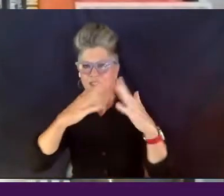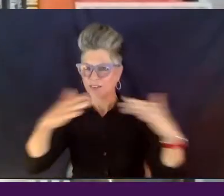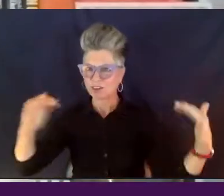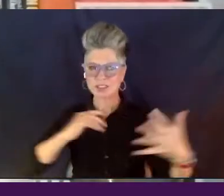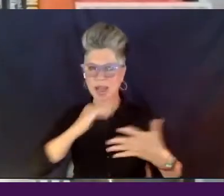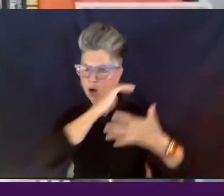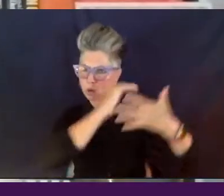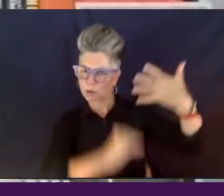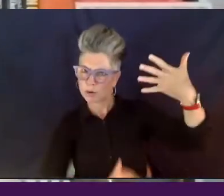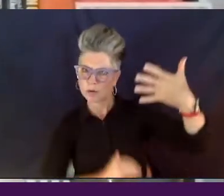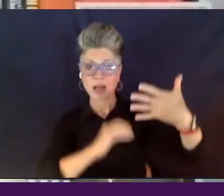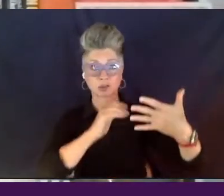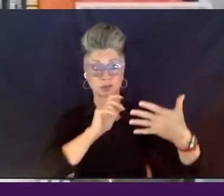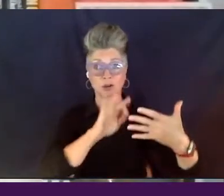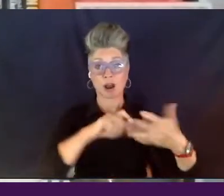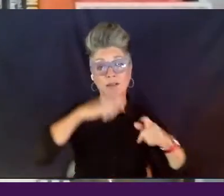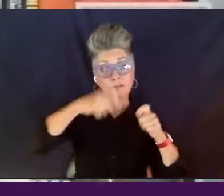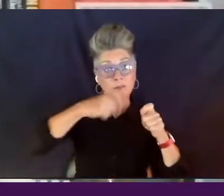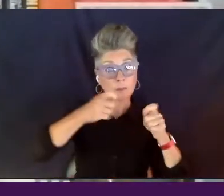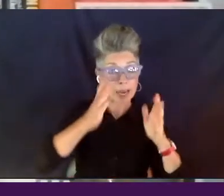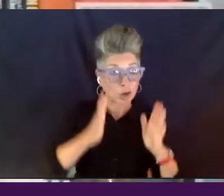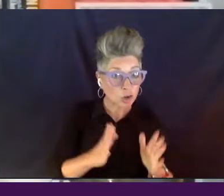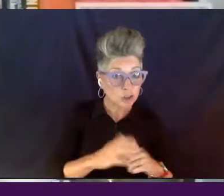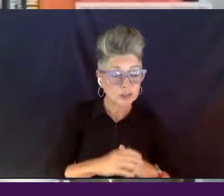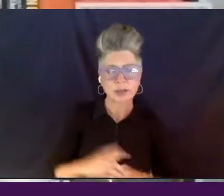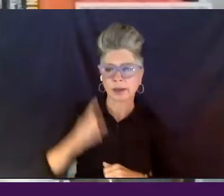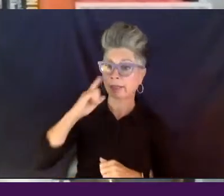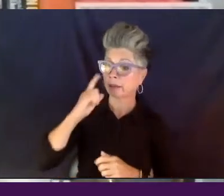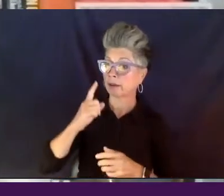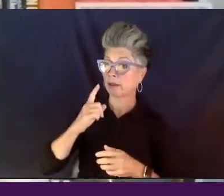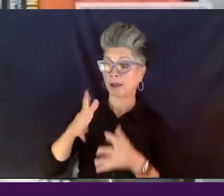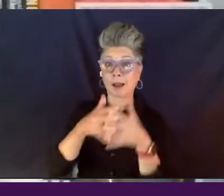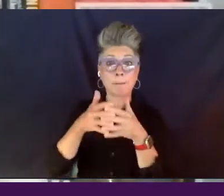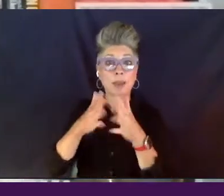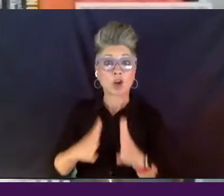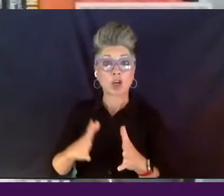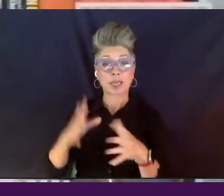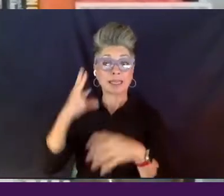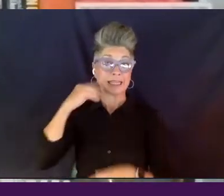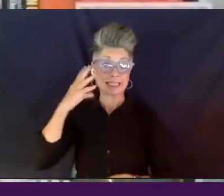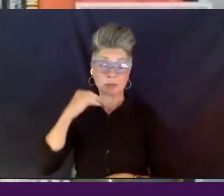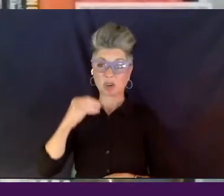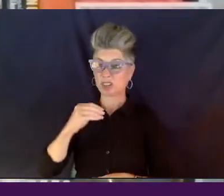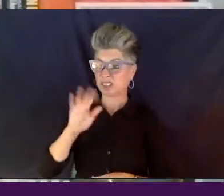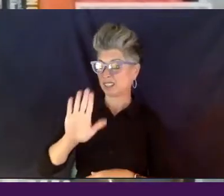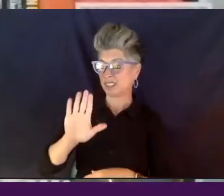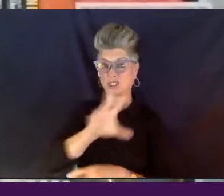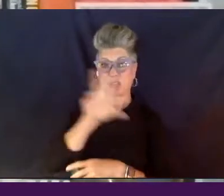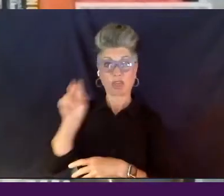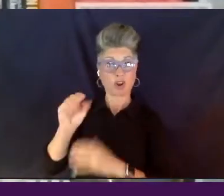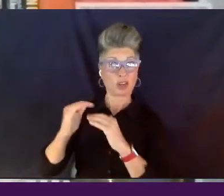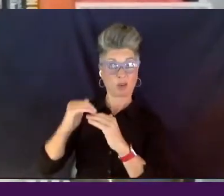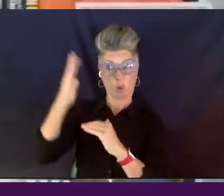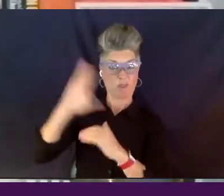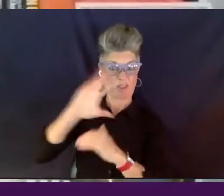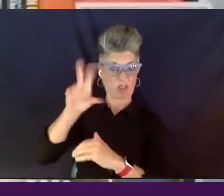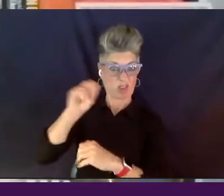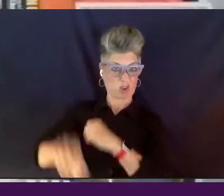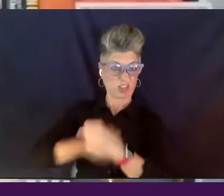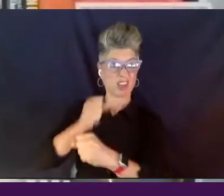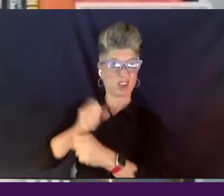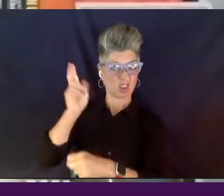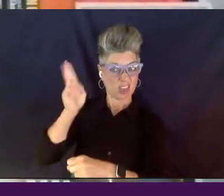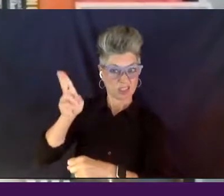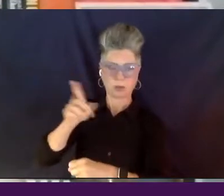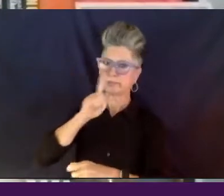makers. I think American Experience in its 30-plus year history has evolved and